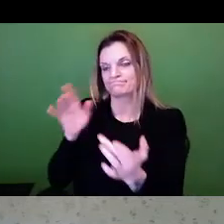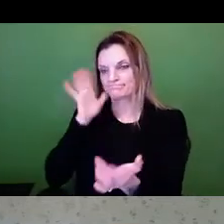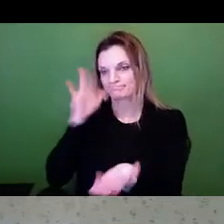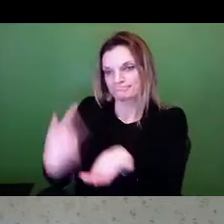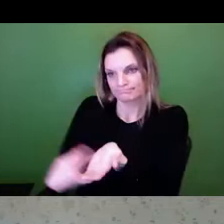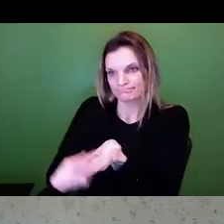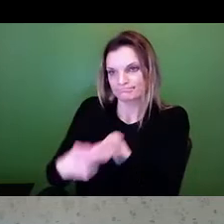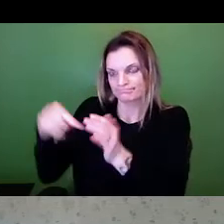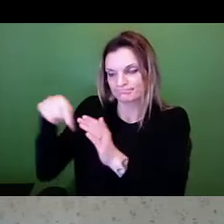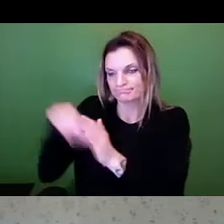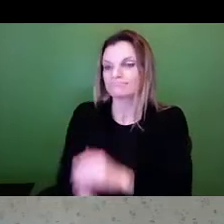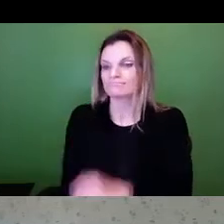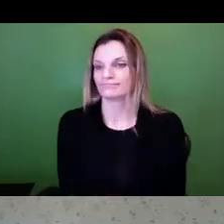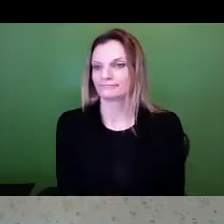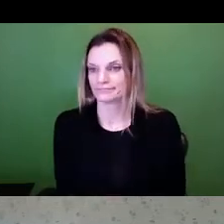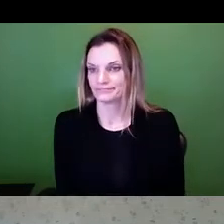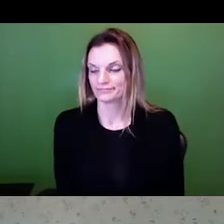Next slide.